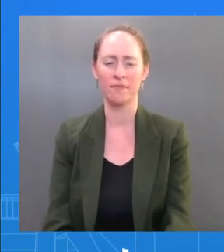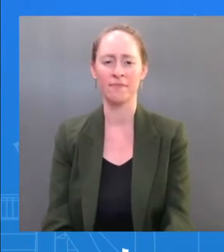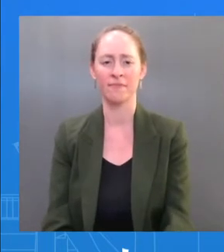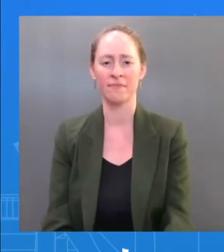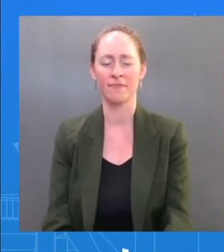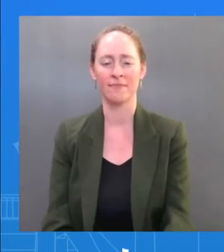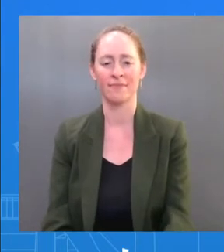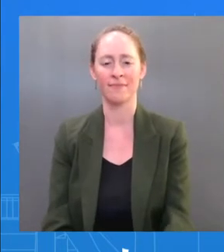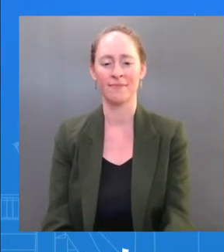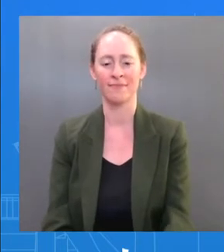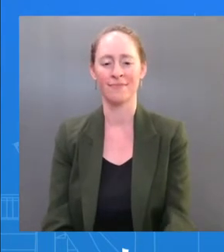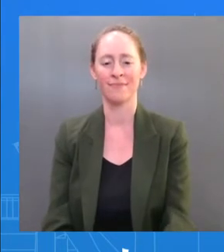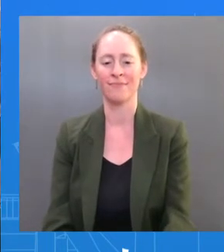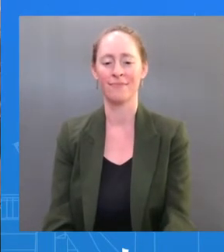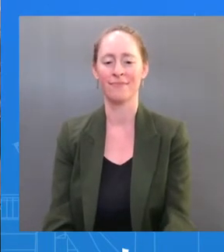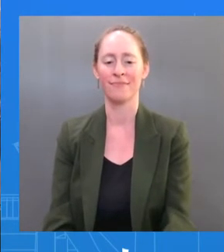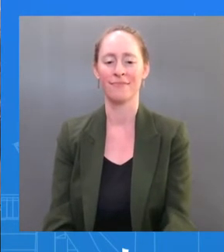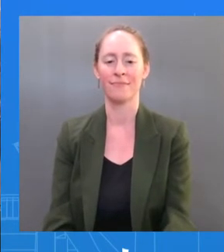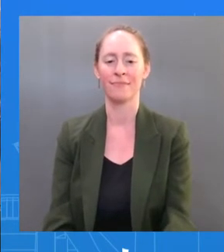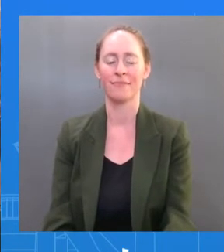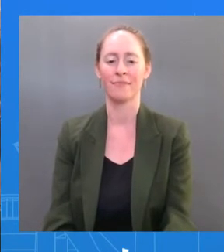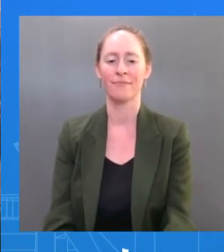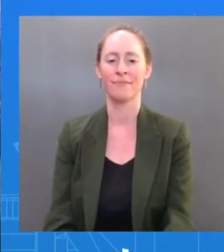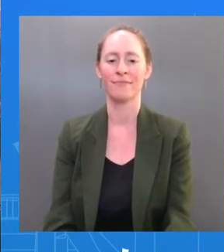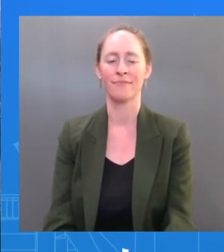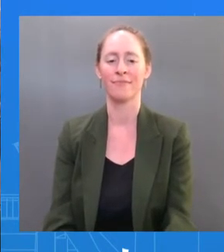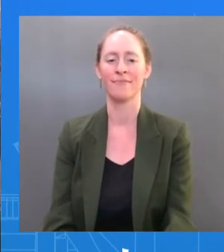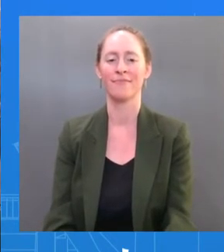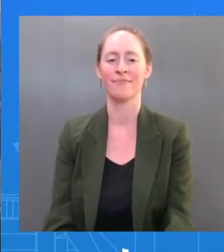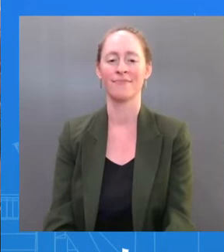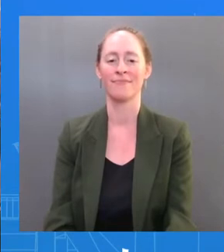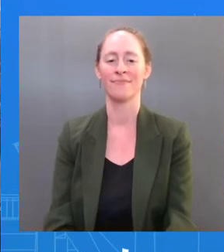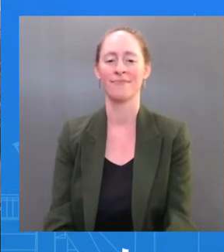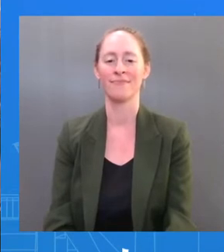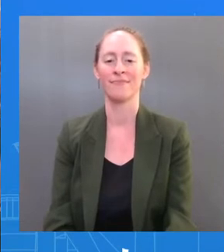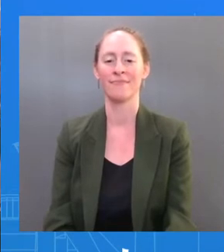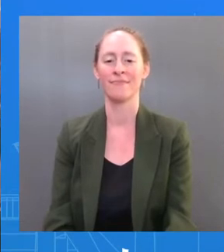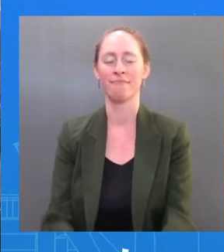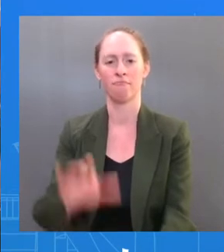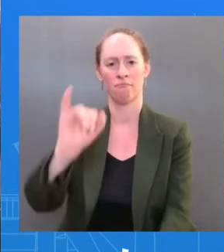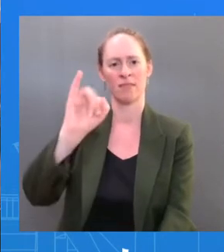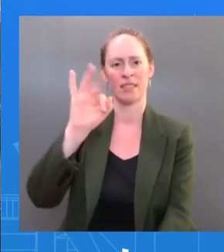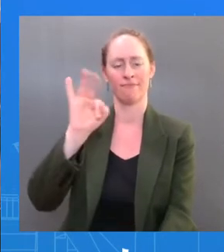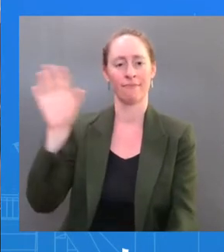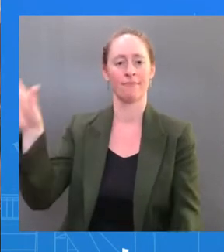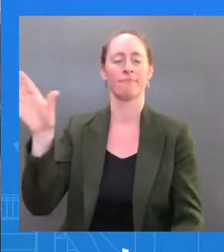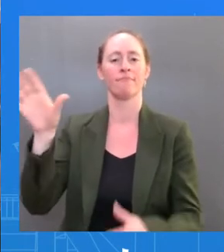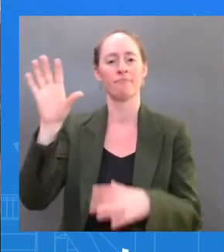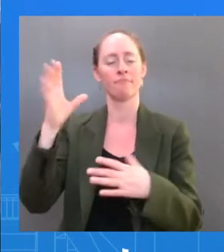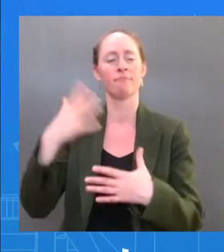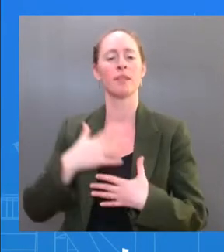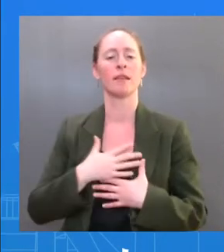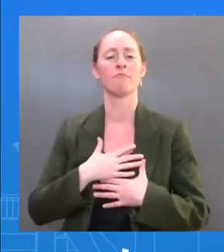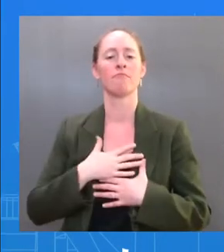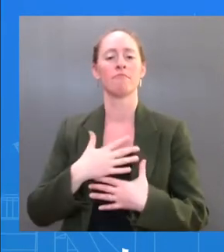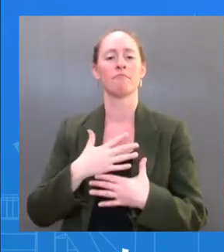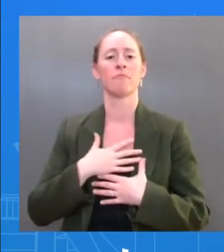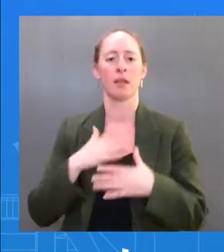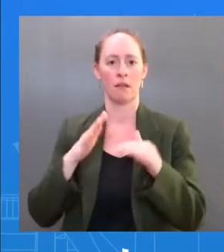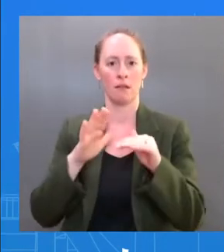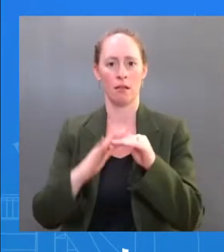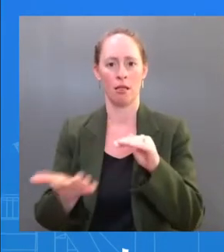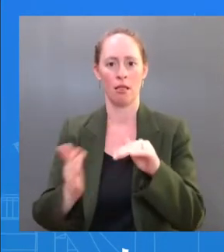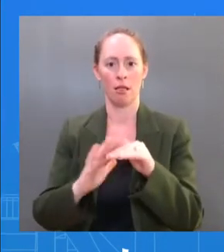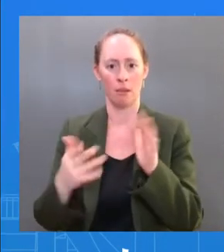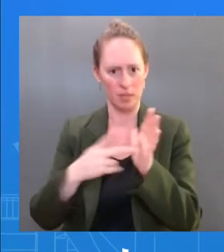President's oxygen level went down, would he be a candidate to go to the hospital? Mr. I don't — so at